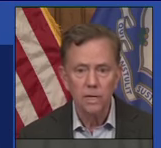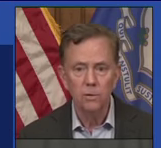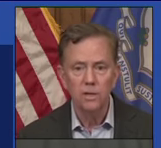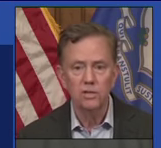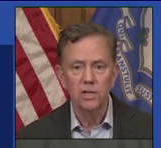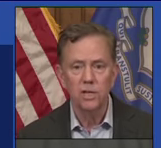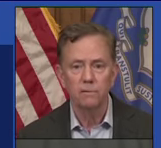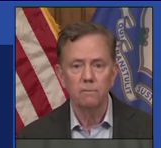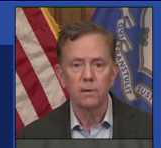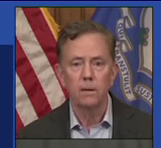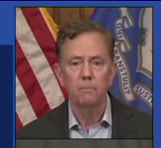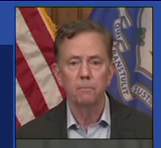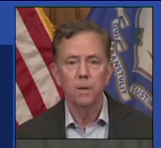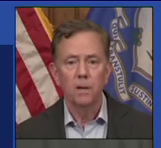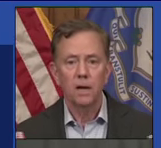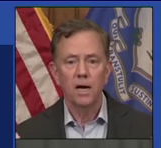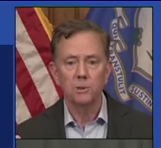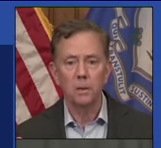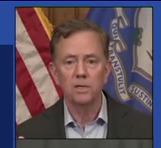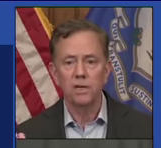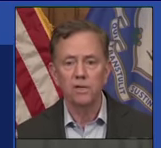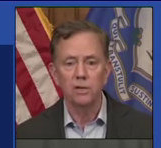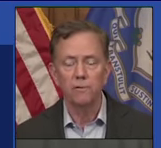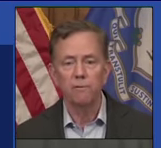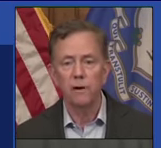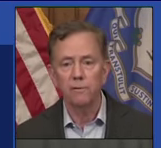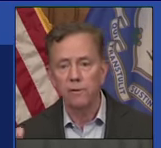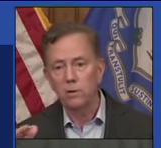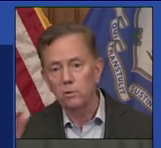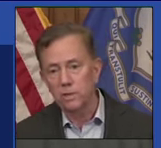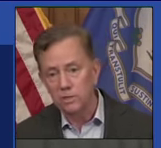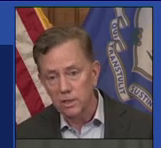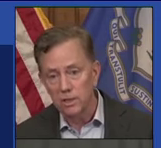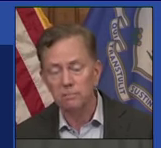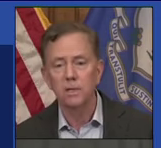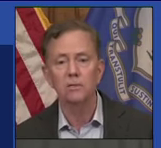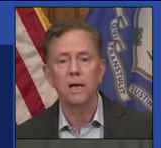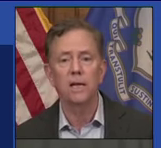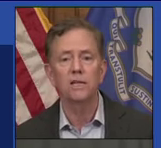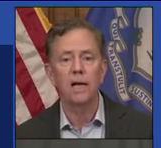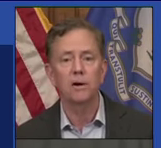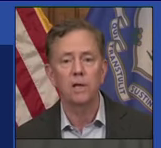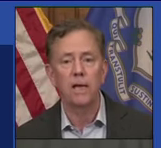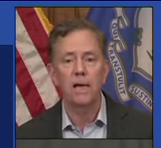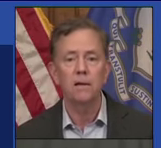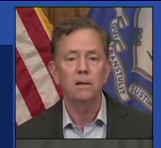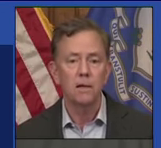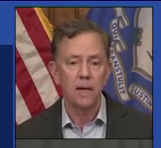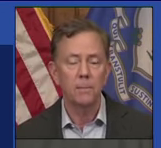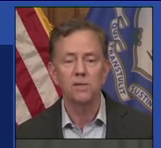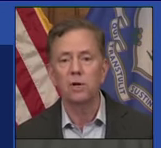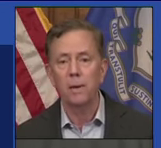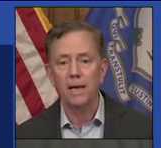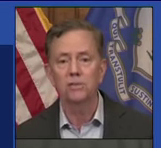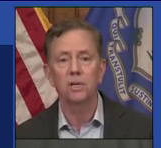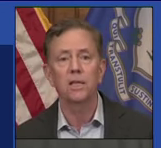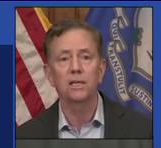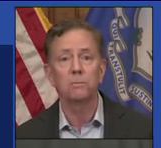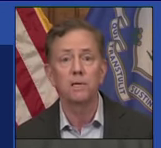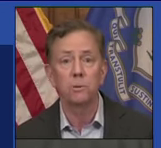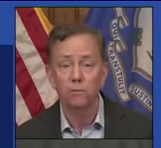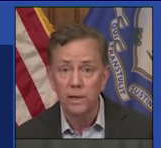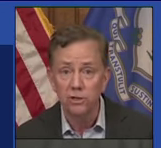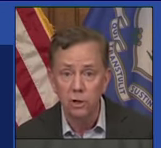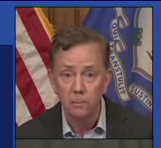Again, you can see that the hospitalization in Fairfield is heading down again. That means capacity.